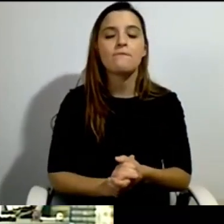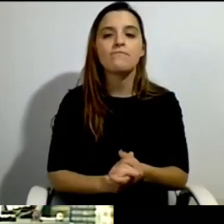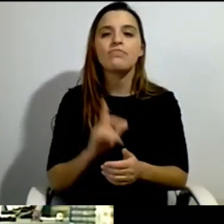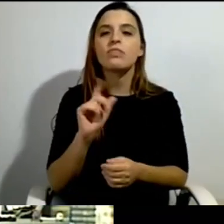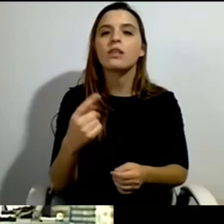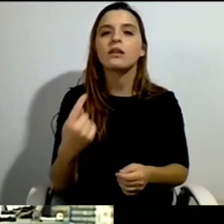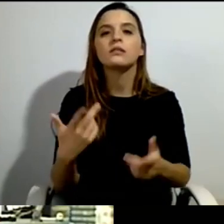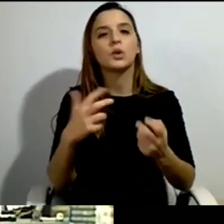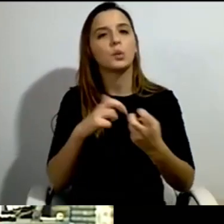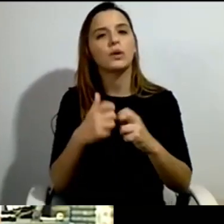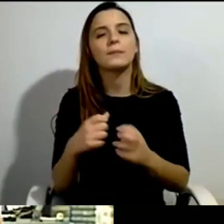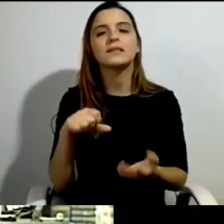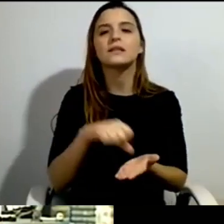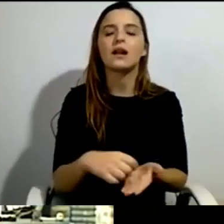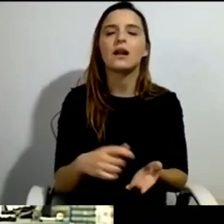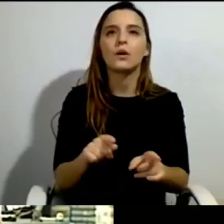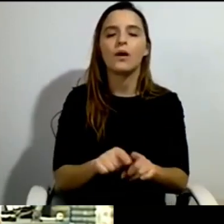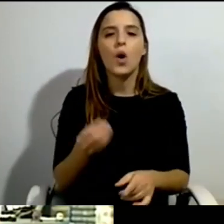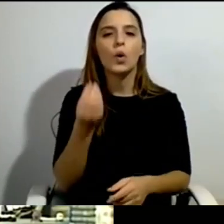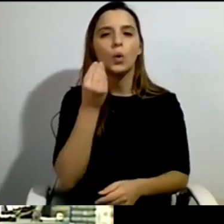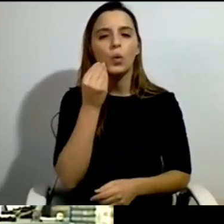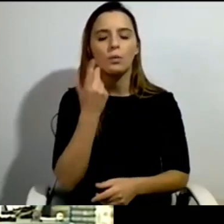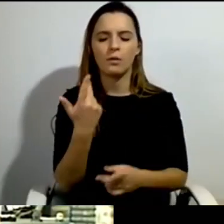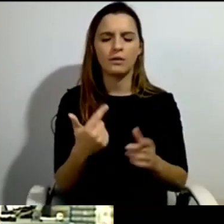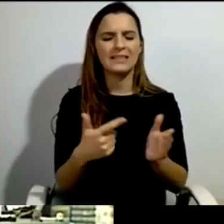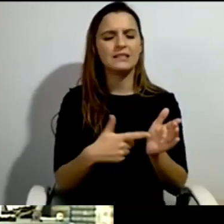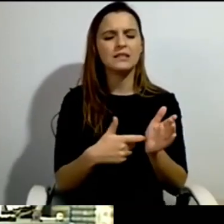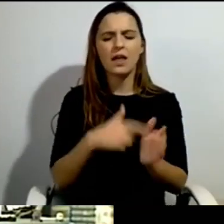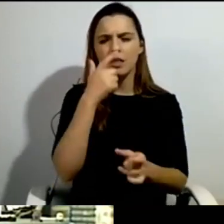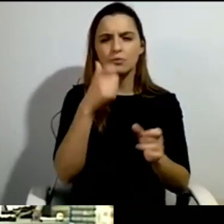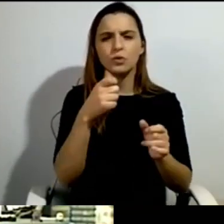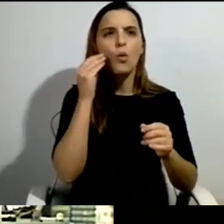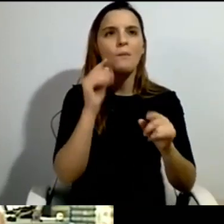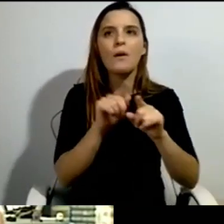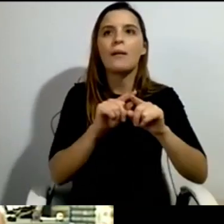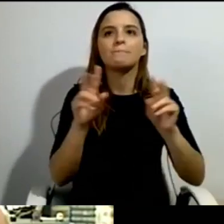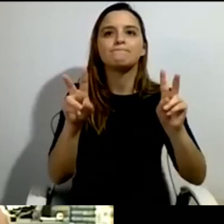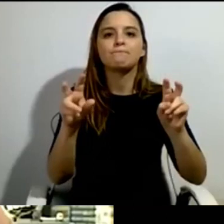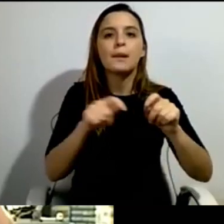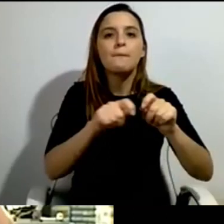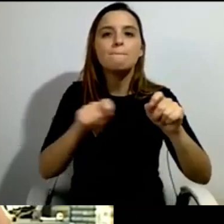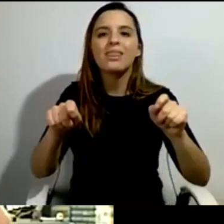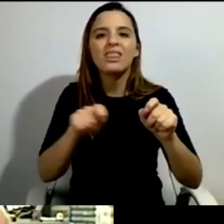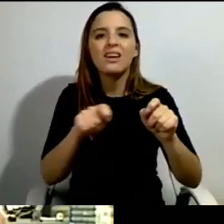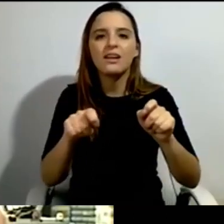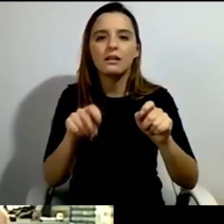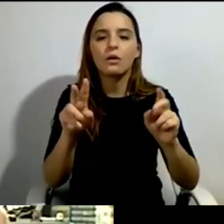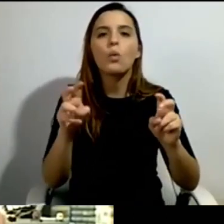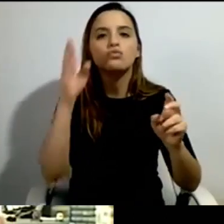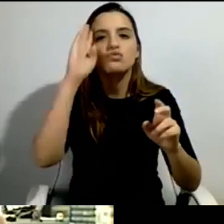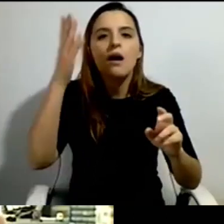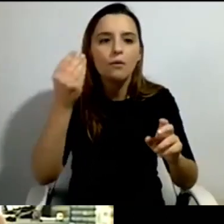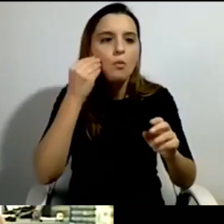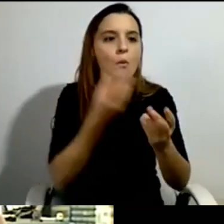needs of people. This is a very difficult question. And so from the very onset of our fight, like even 1997